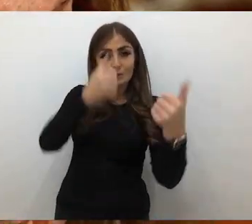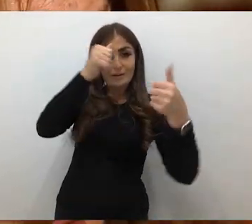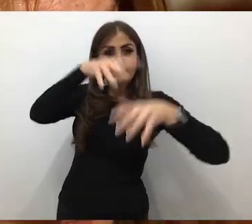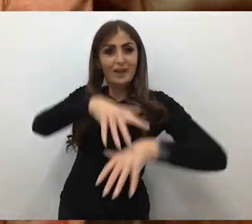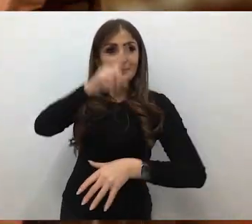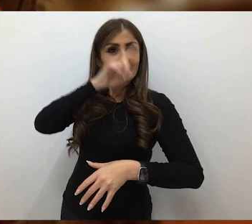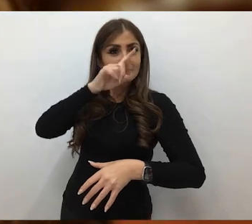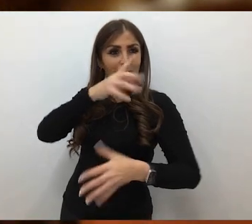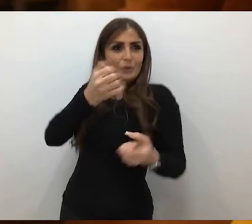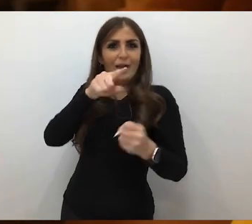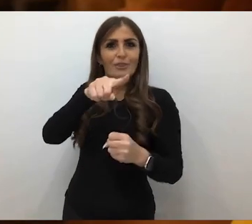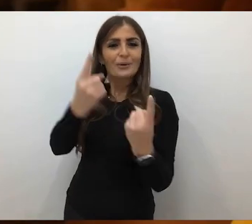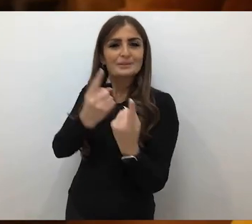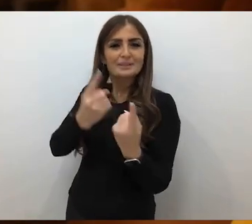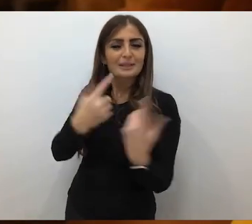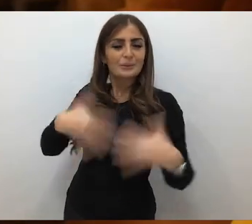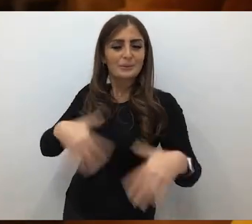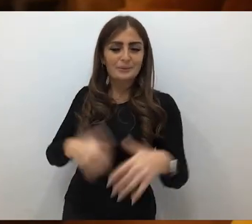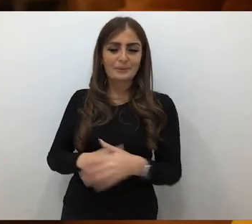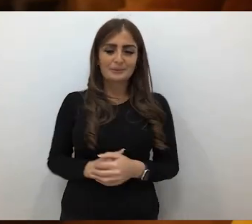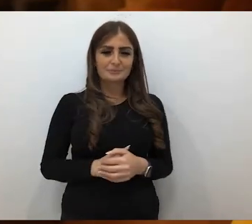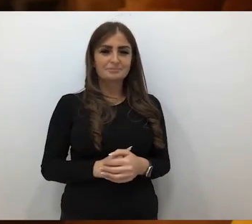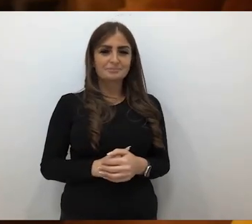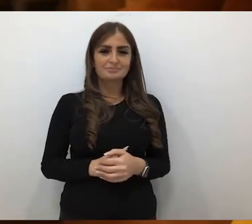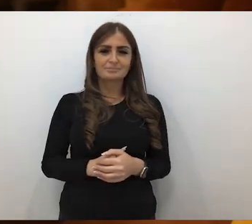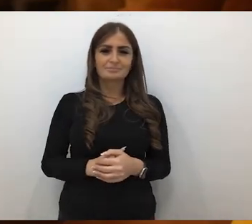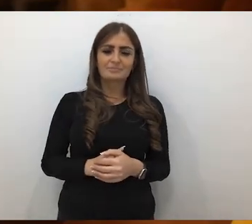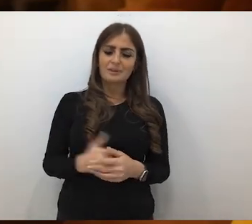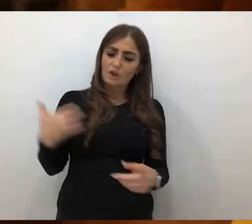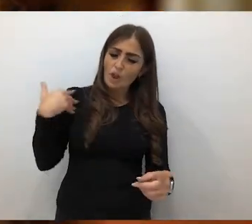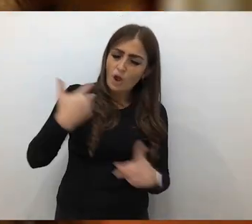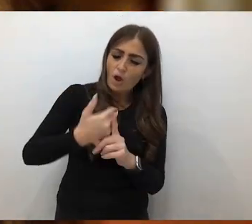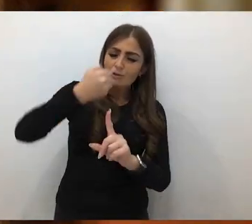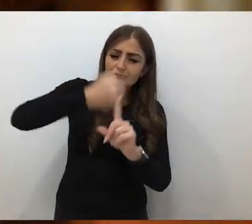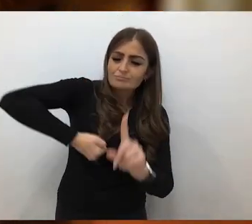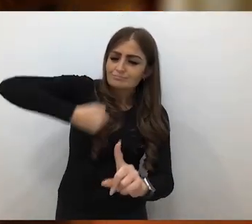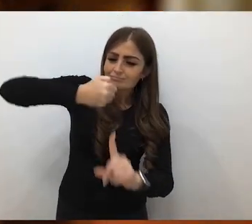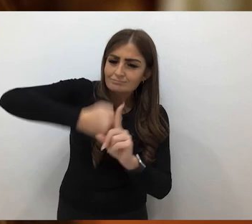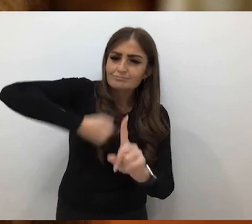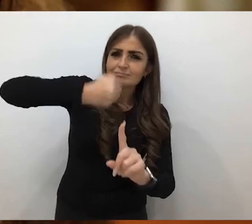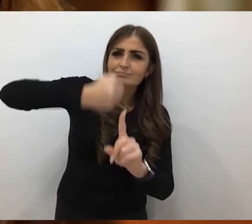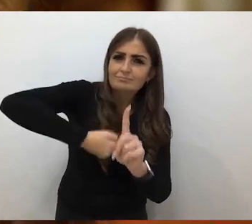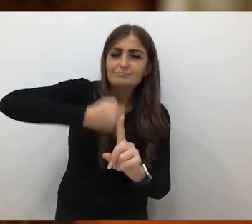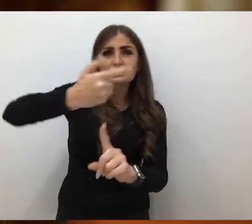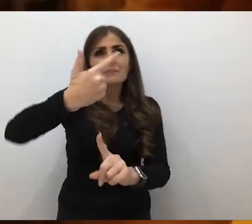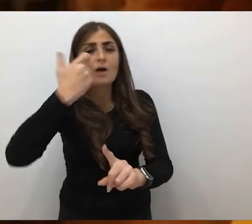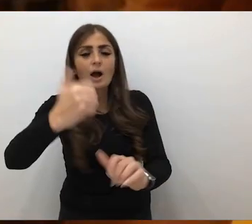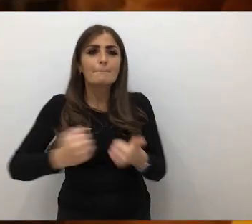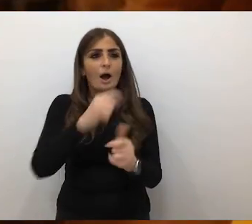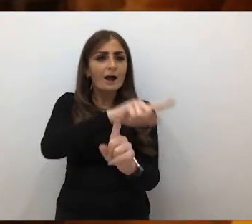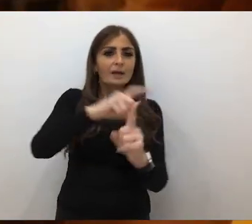artists get those things. I've had a very, very long fight finding my culture,